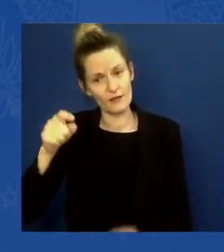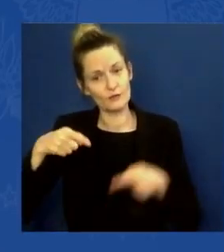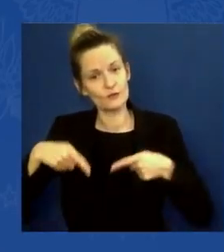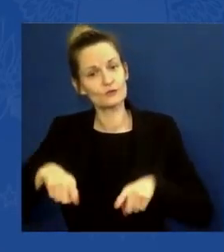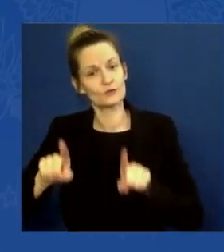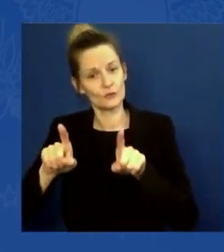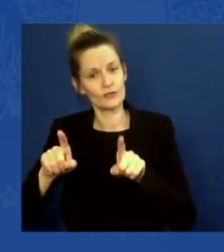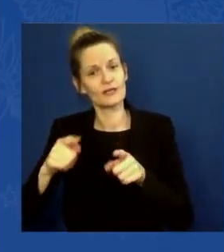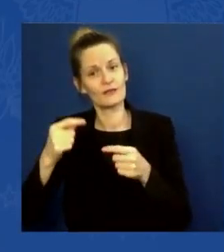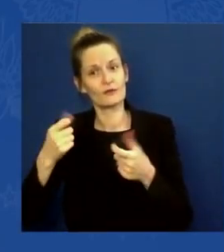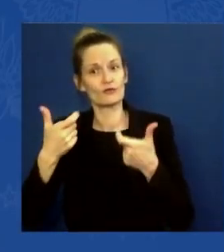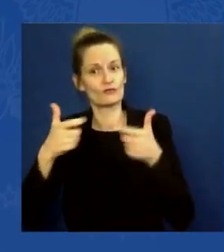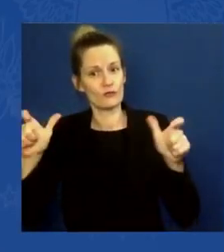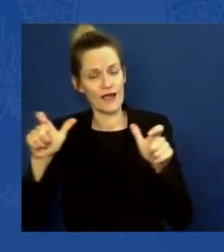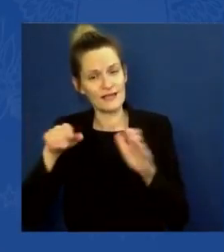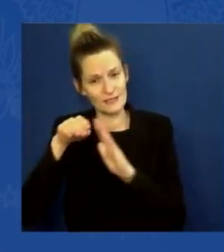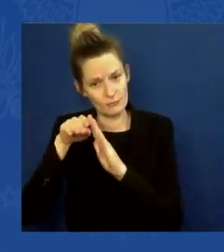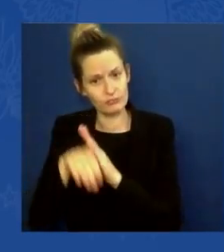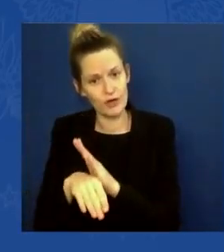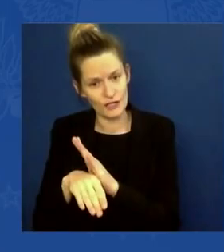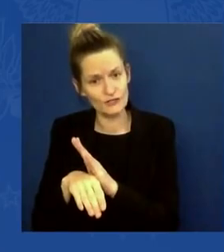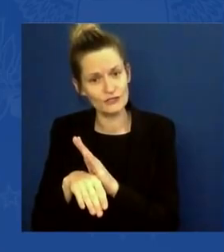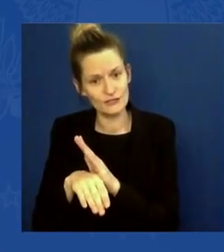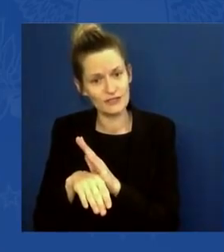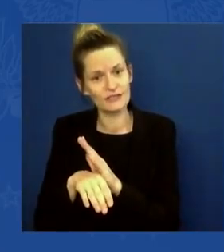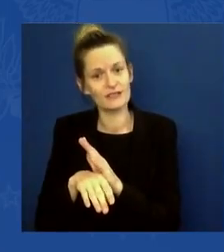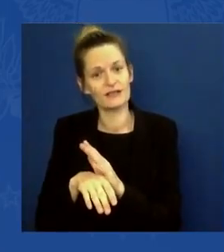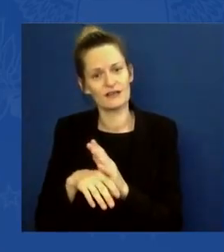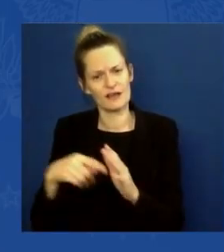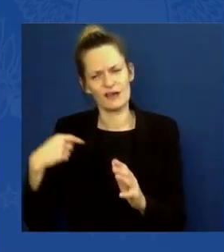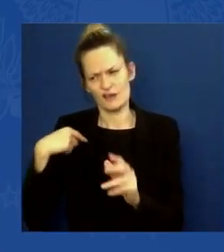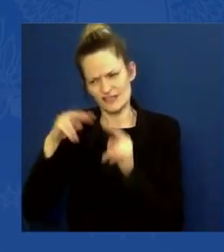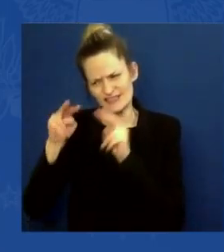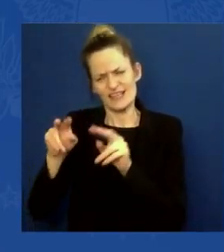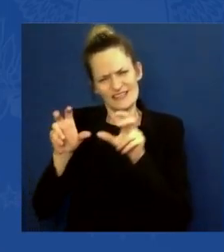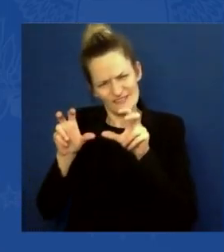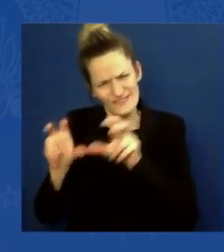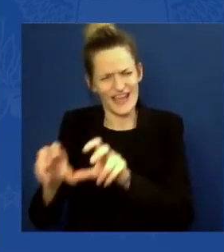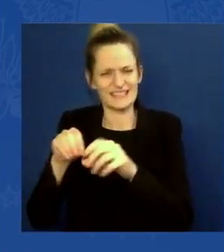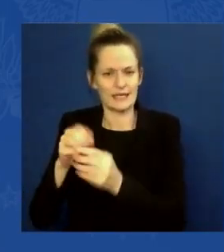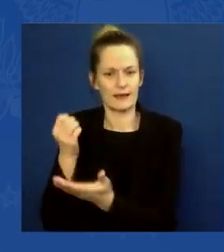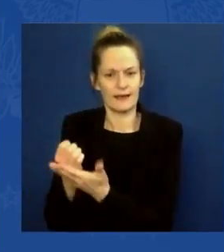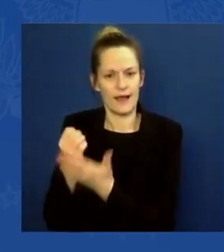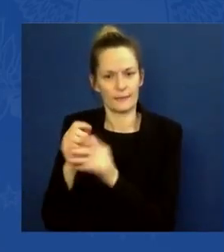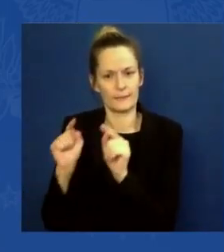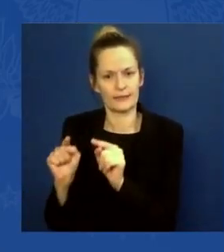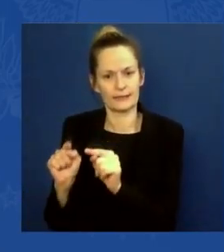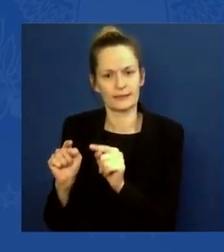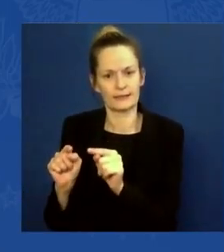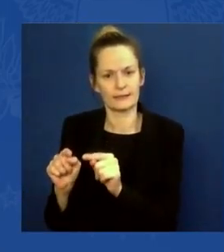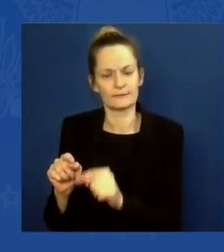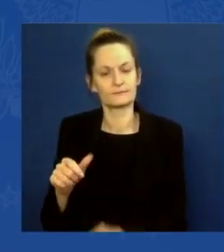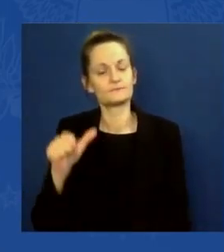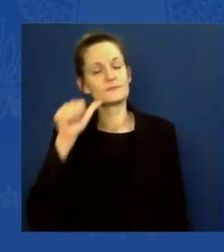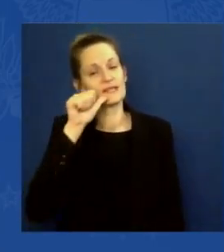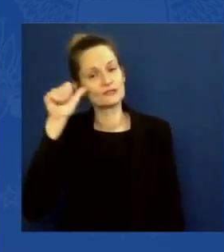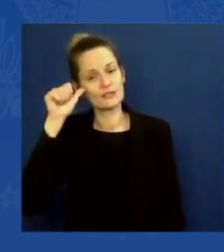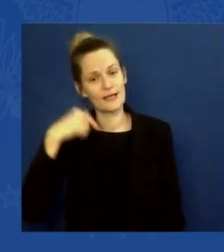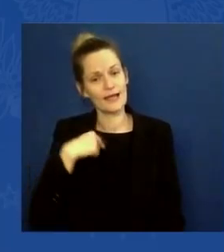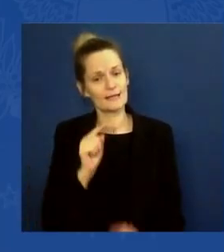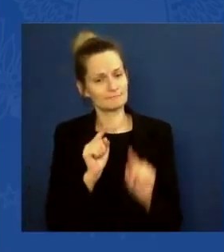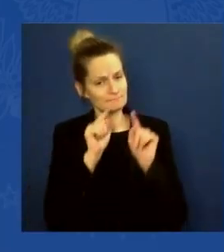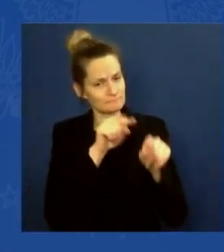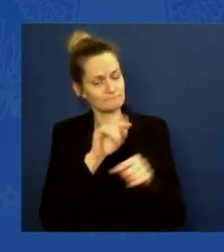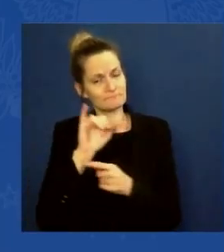in the process. Yesterday, I visited the National Interagency Fire Center in Idaho, where we coordinate our federal fire response